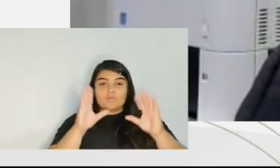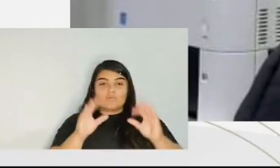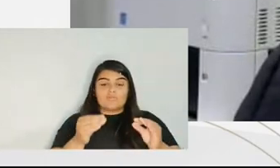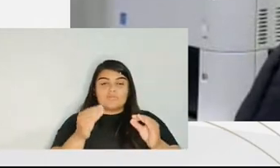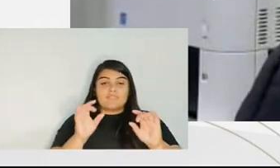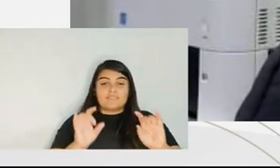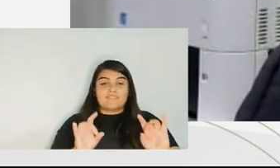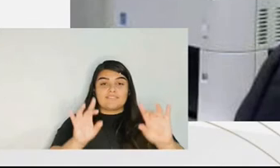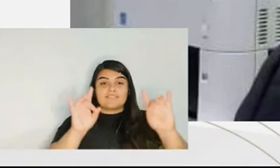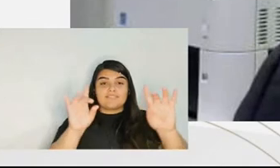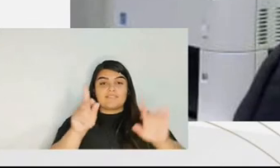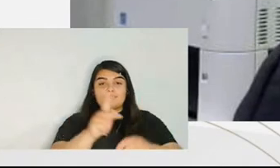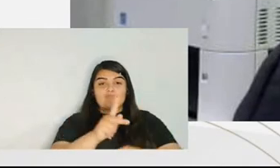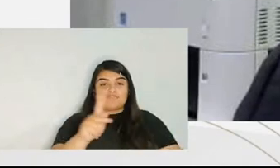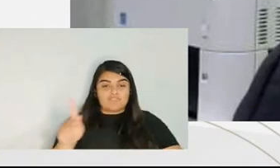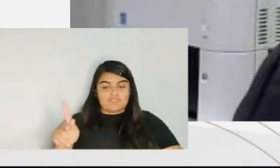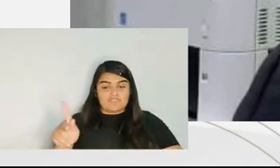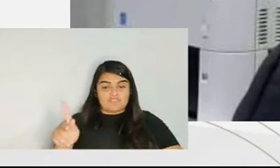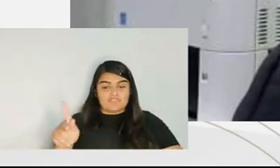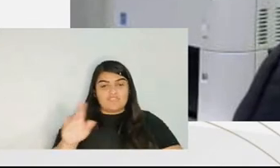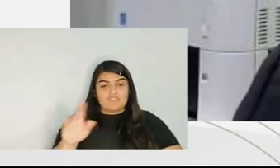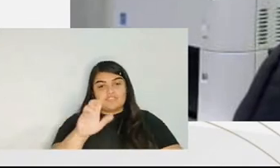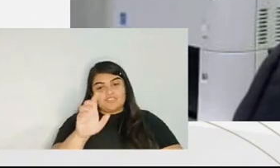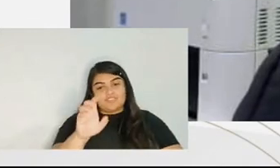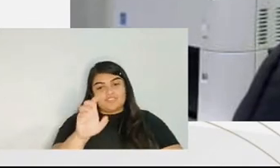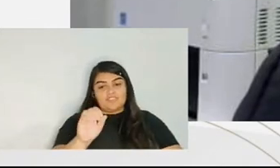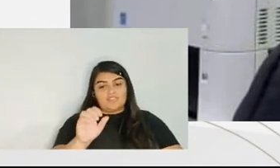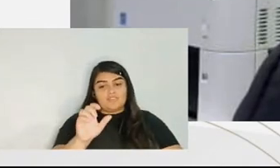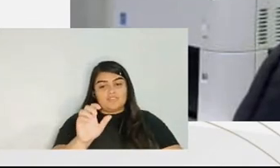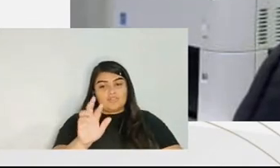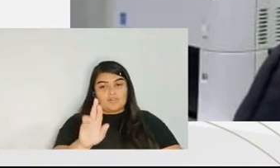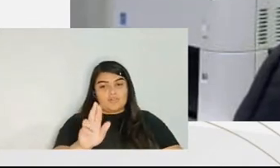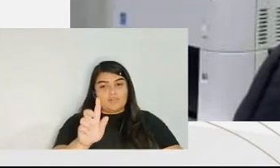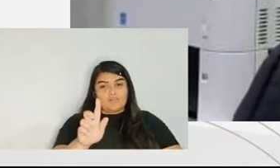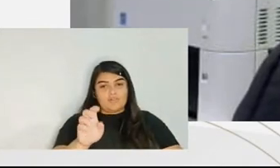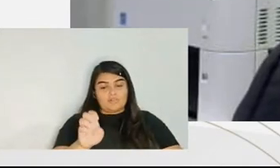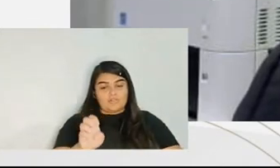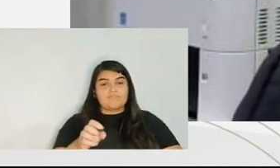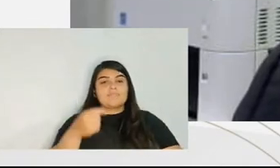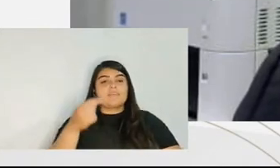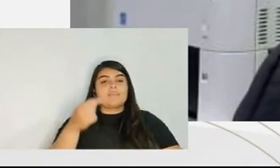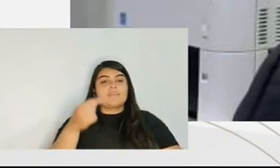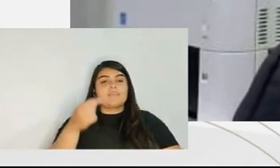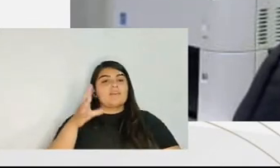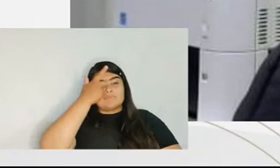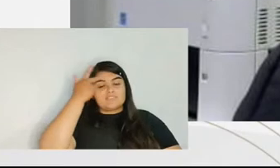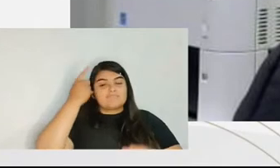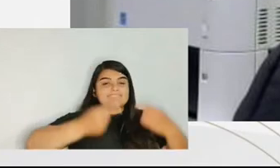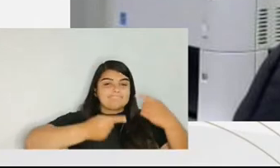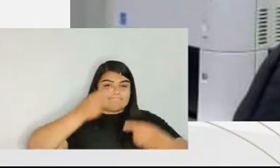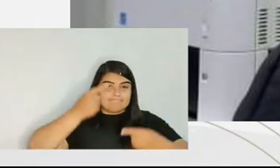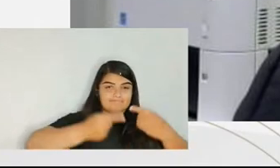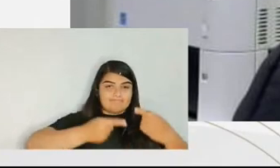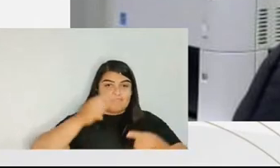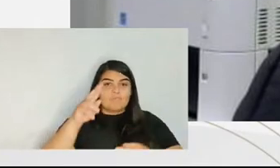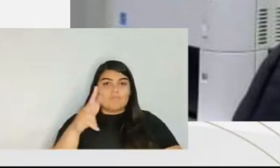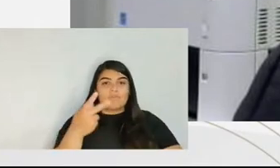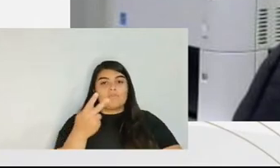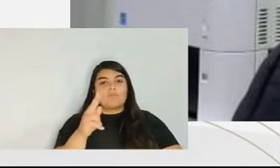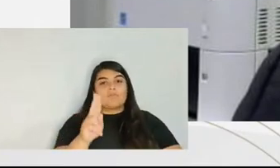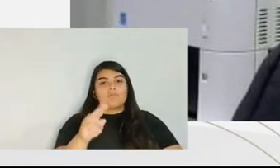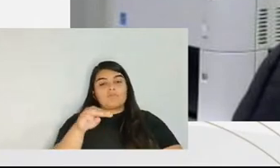today. And good evening, special good evening to Professor George Fisher, to